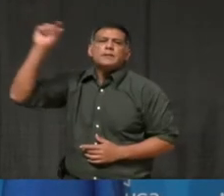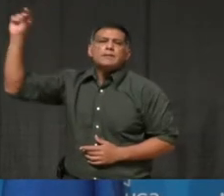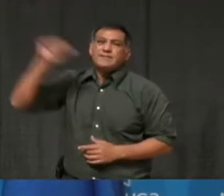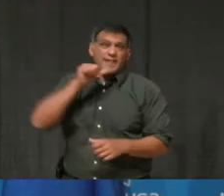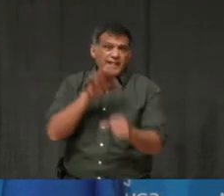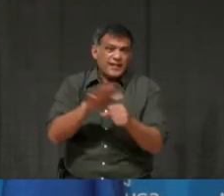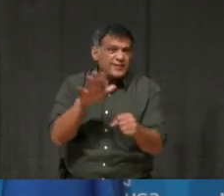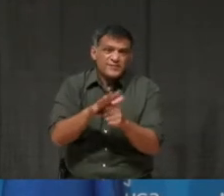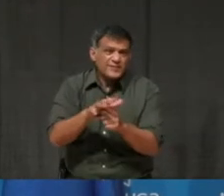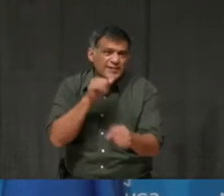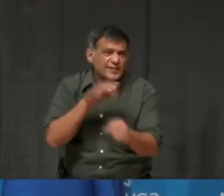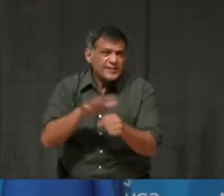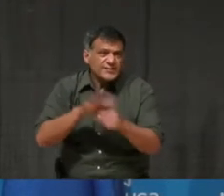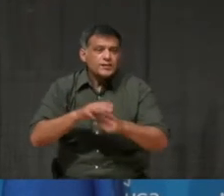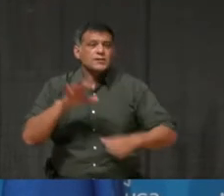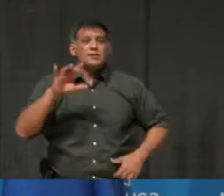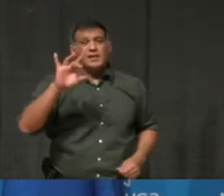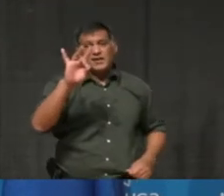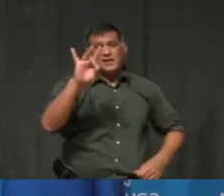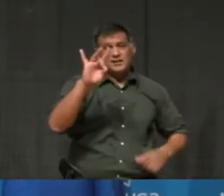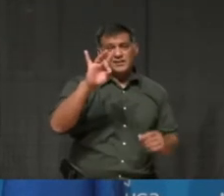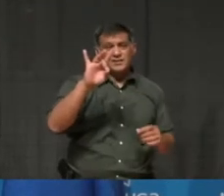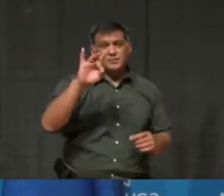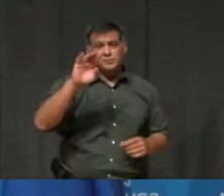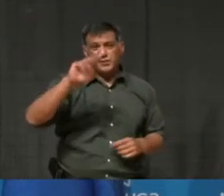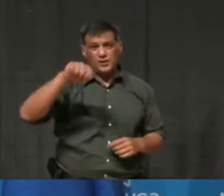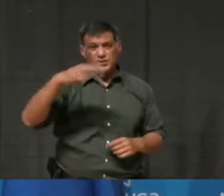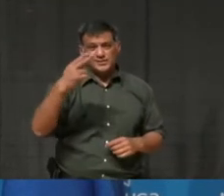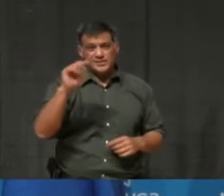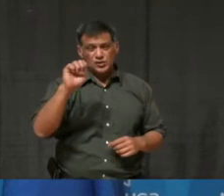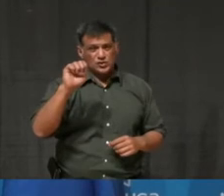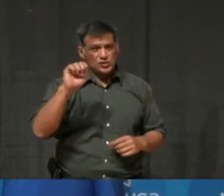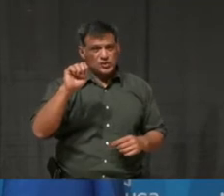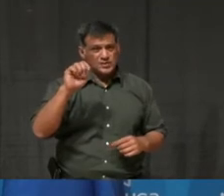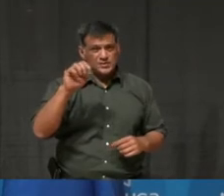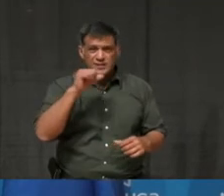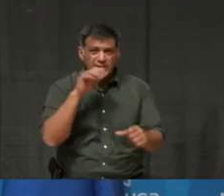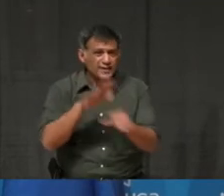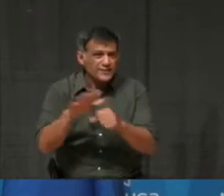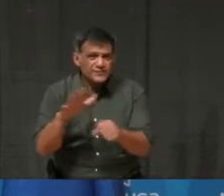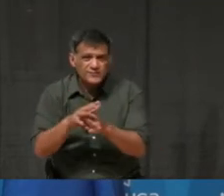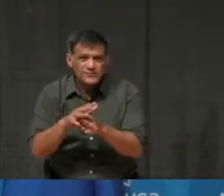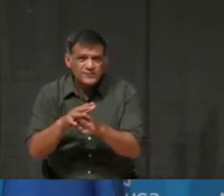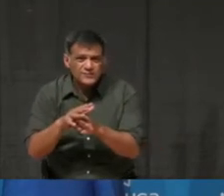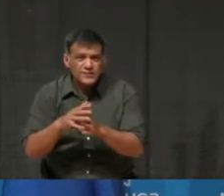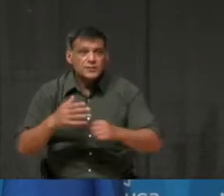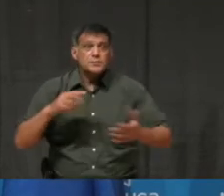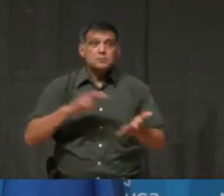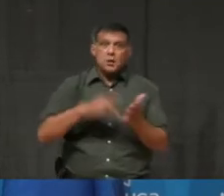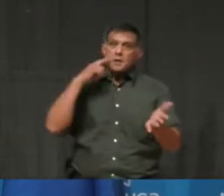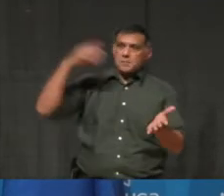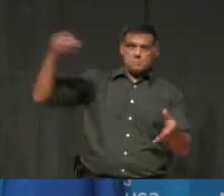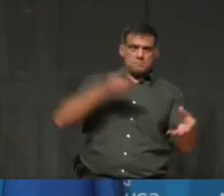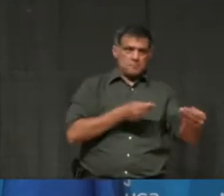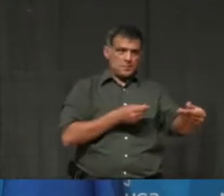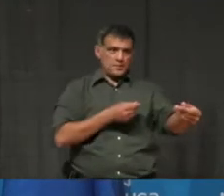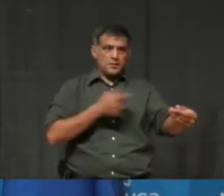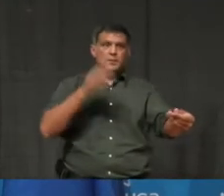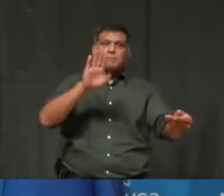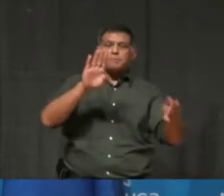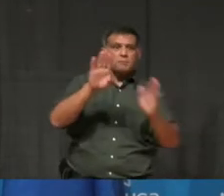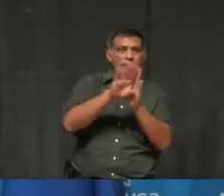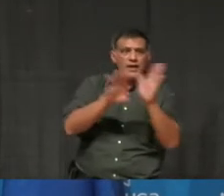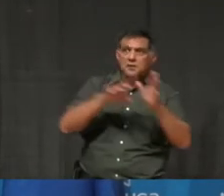packages, while on the surface seem like a lot of money if you look overall when they say they're spending this many billions of dollars in our industry